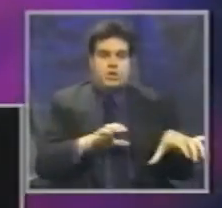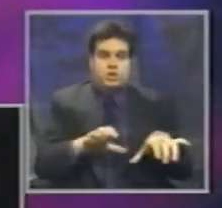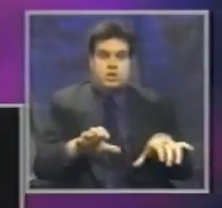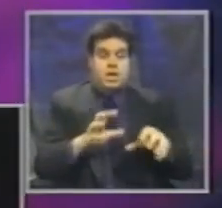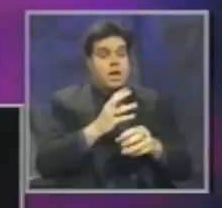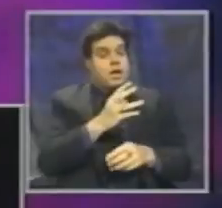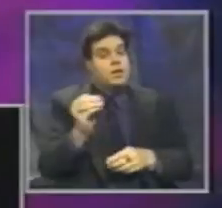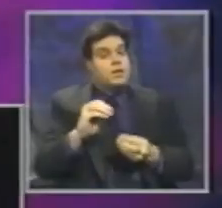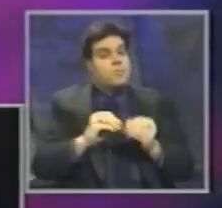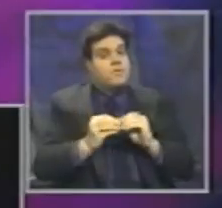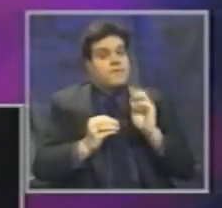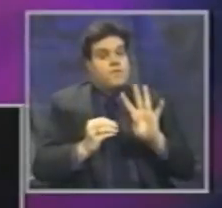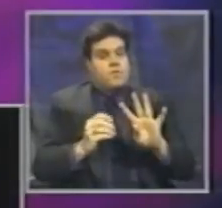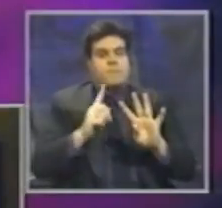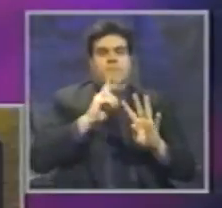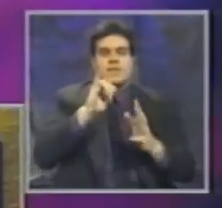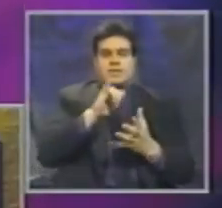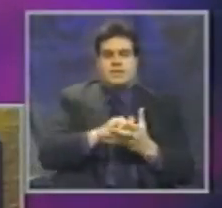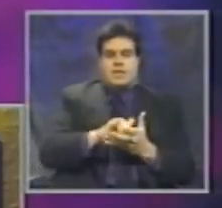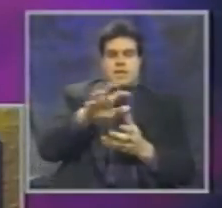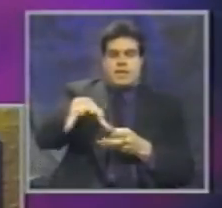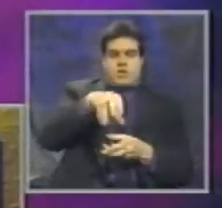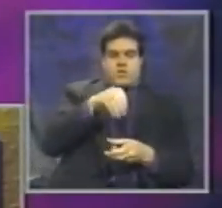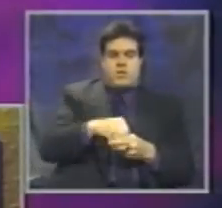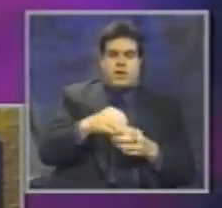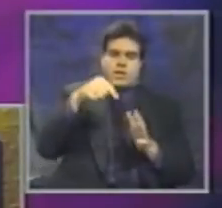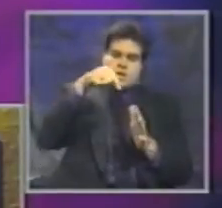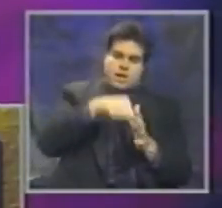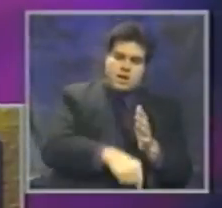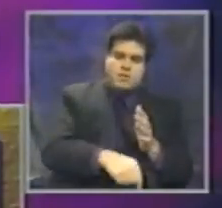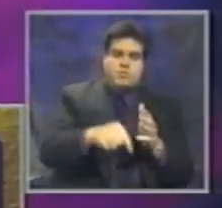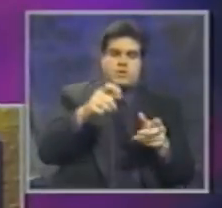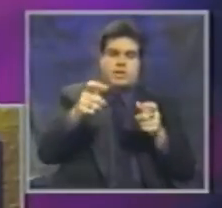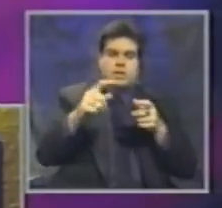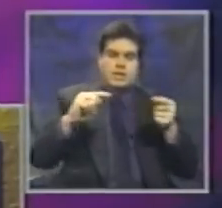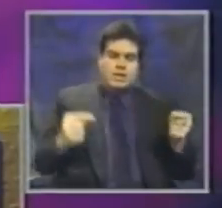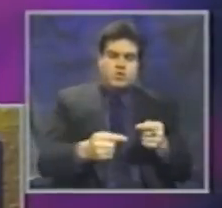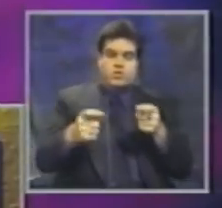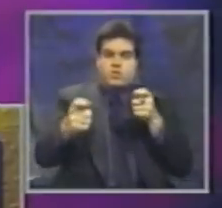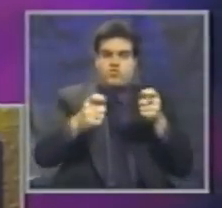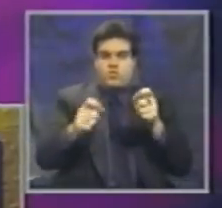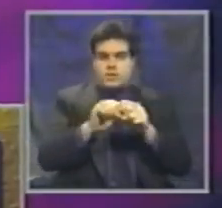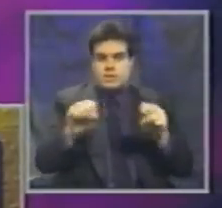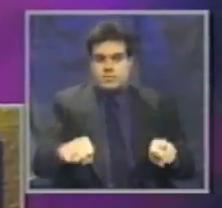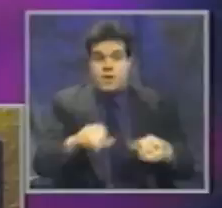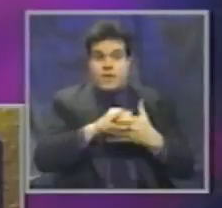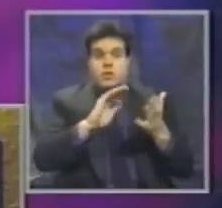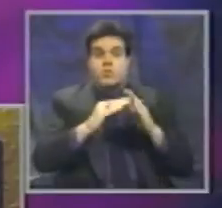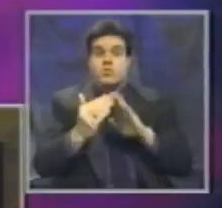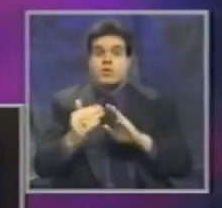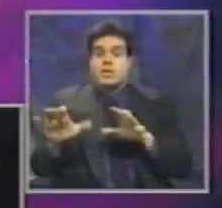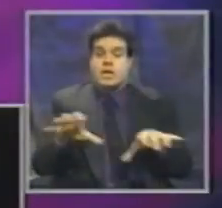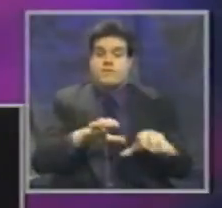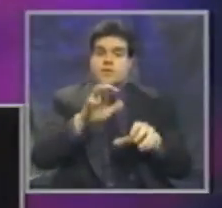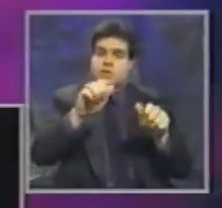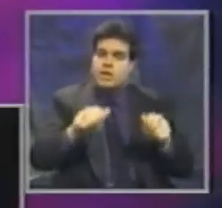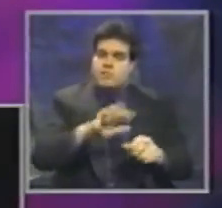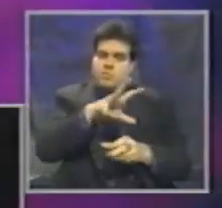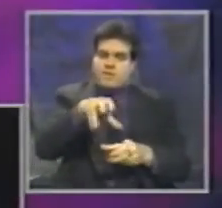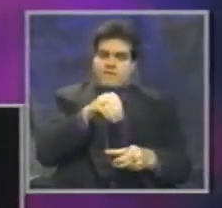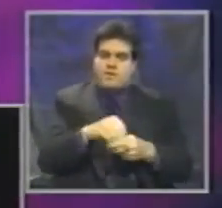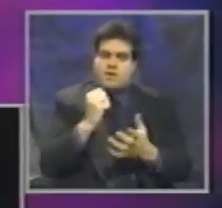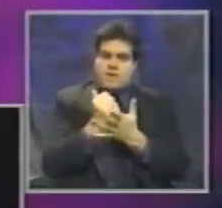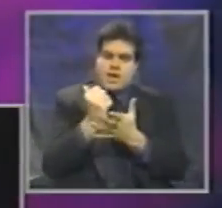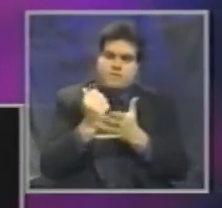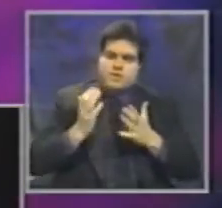And number four is integrated and comprehensive injury control system so that community activities can be involving advocates from